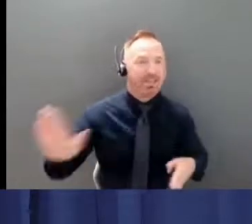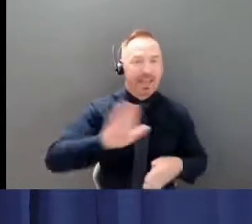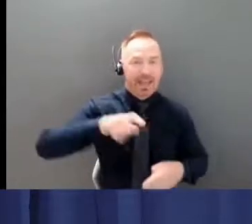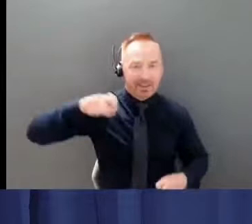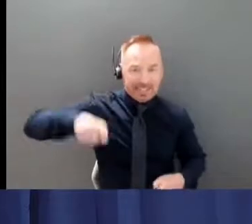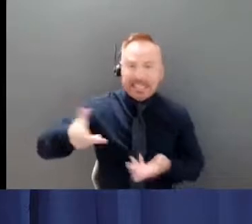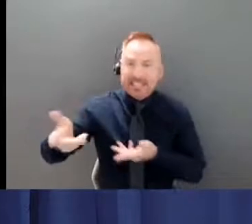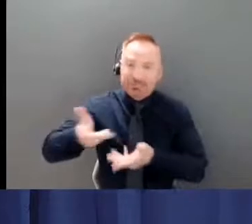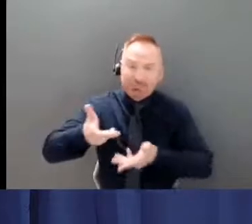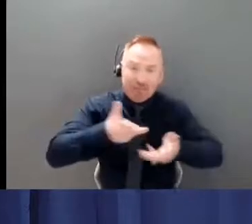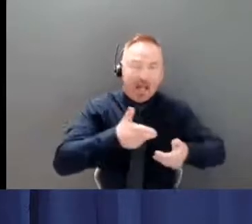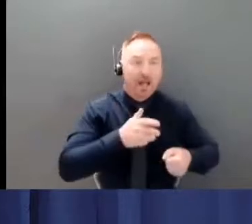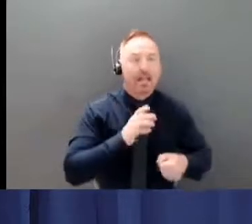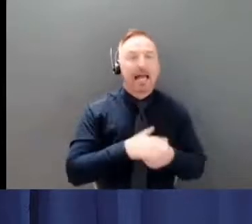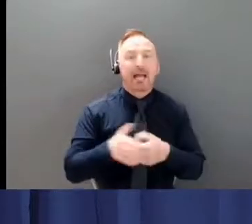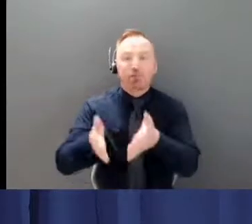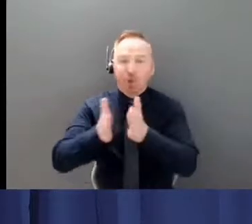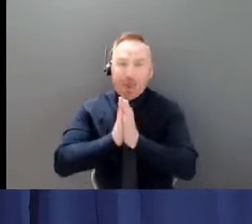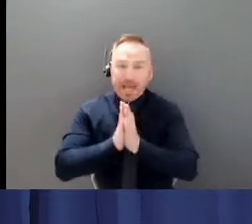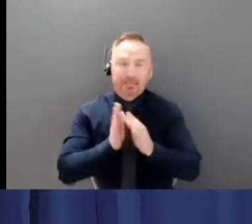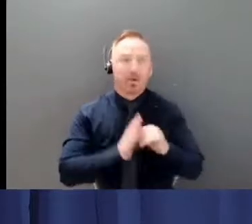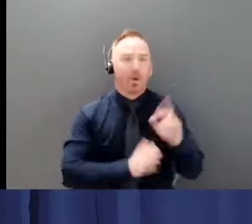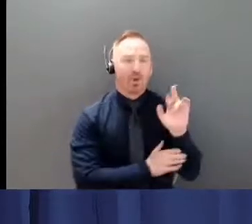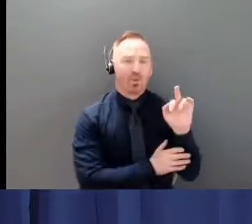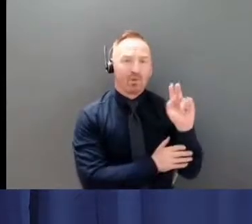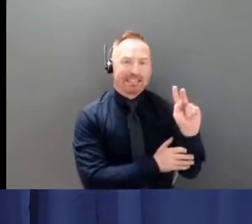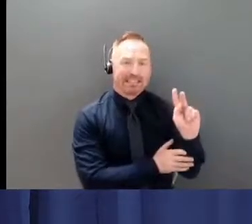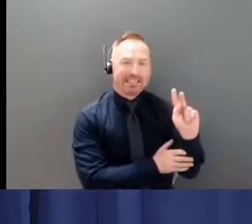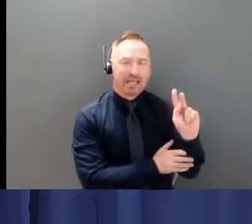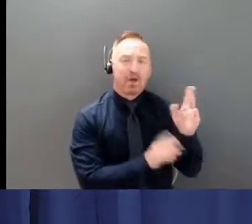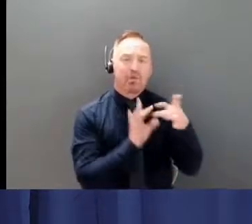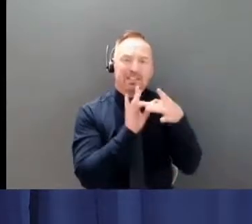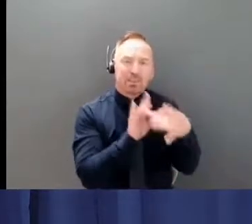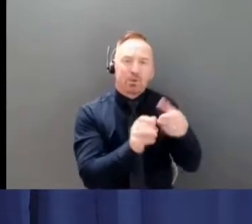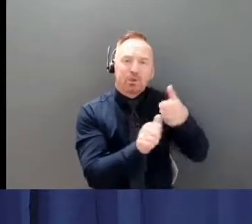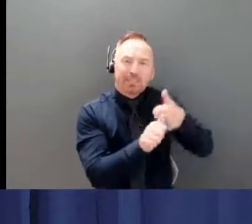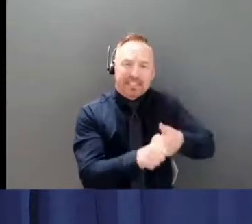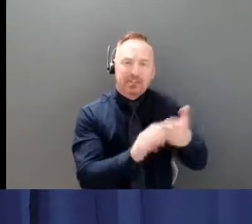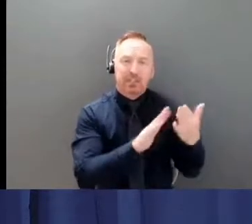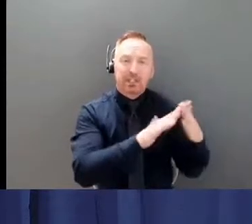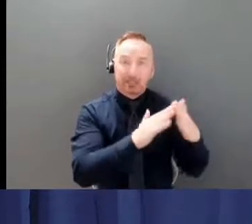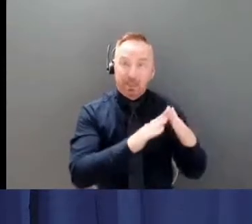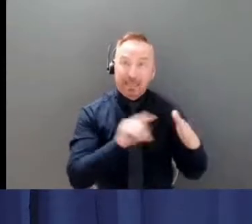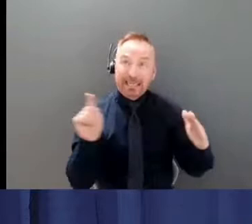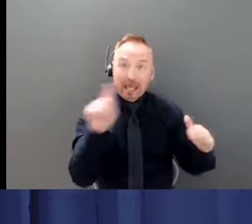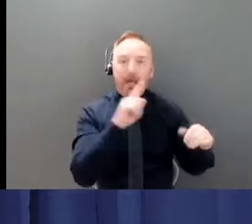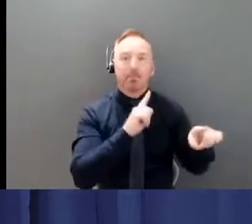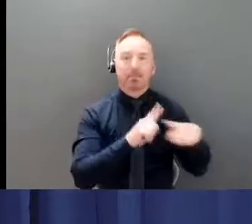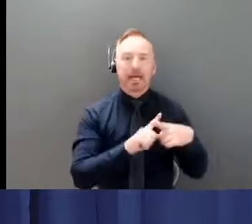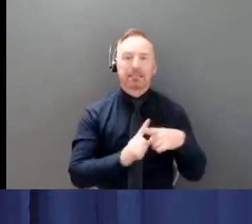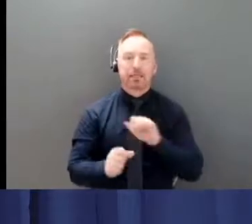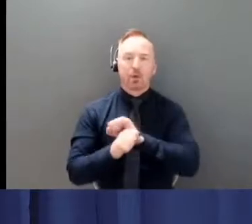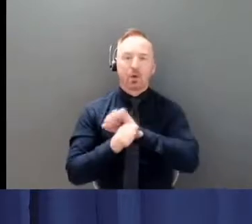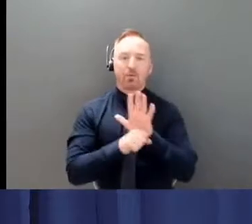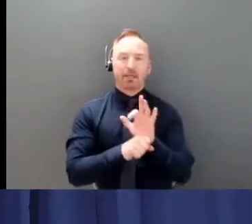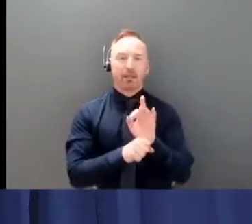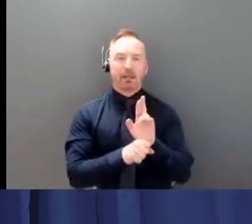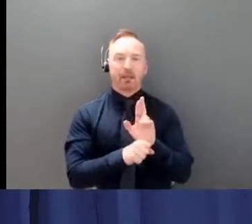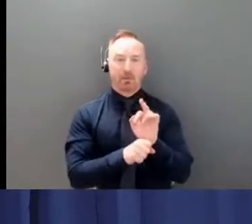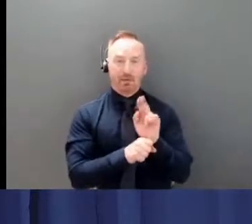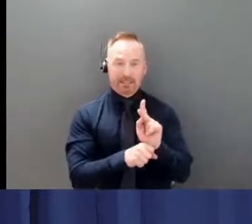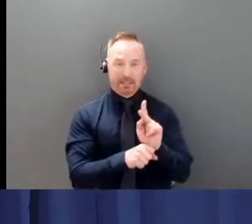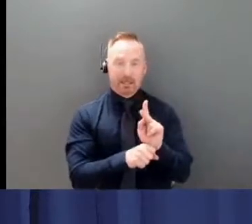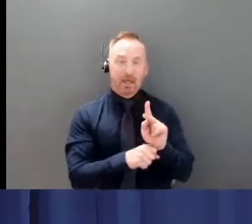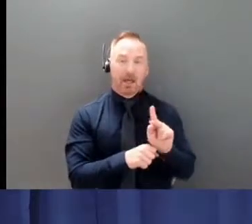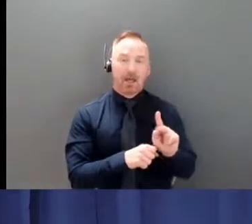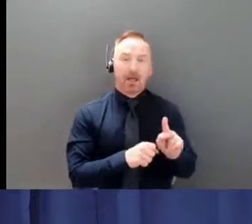risks associated with each community and with the risks of COVID and we look at of course